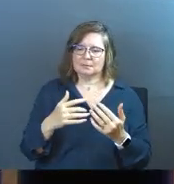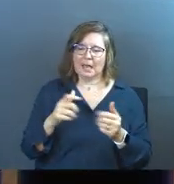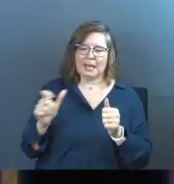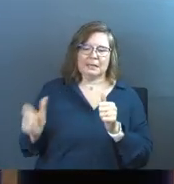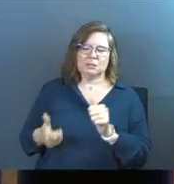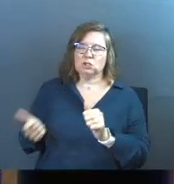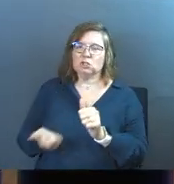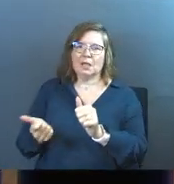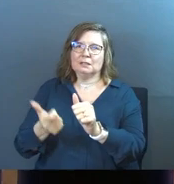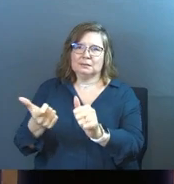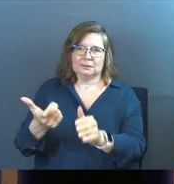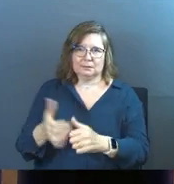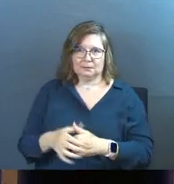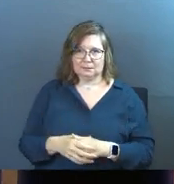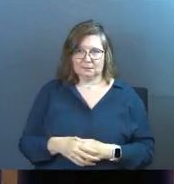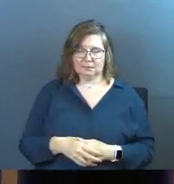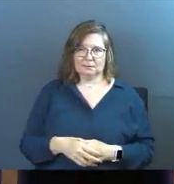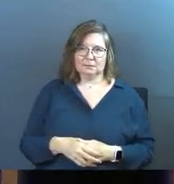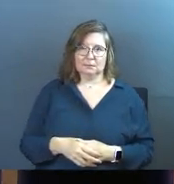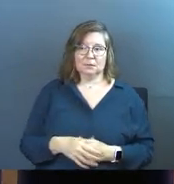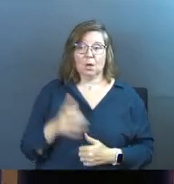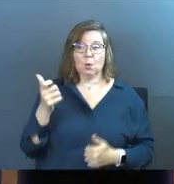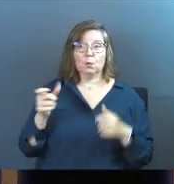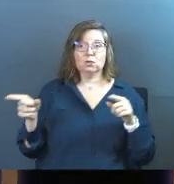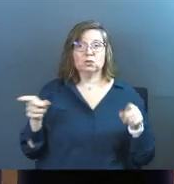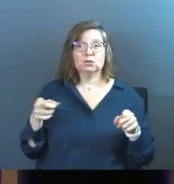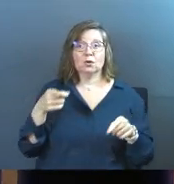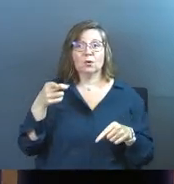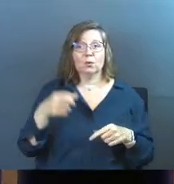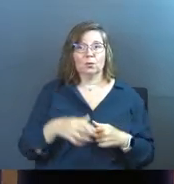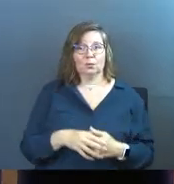he chases it down. And which are you?